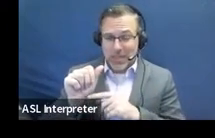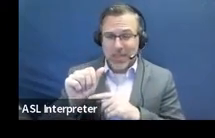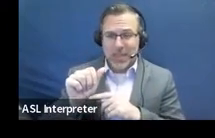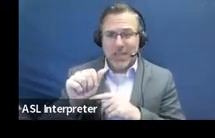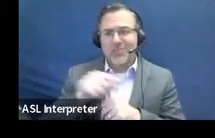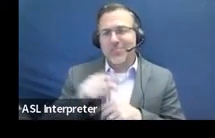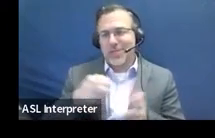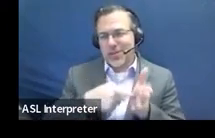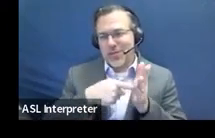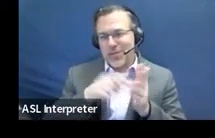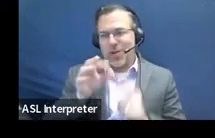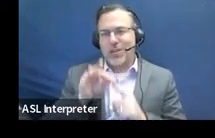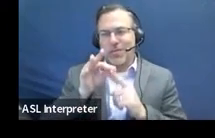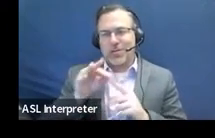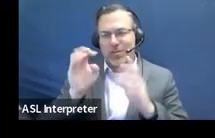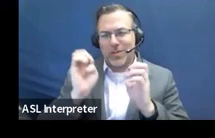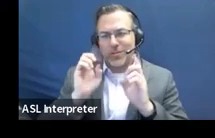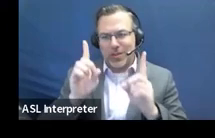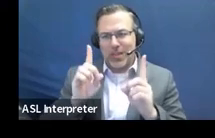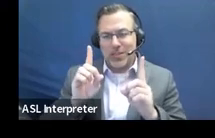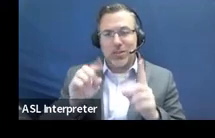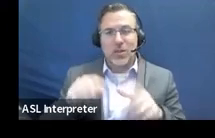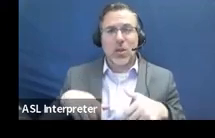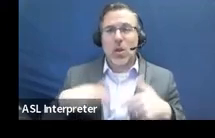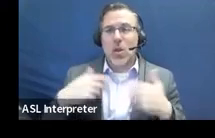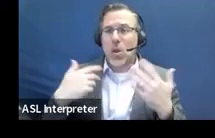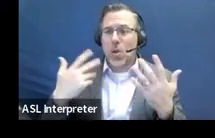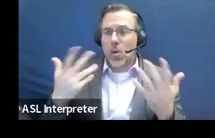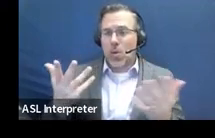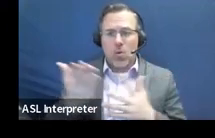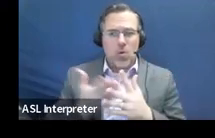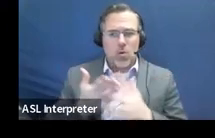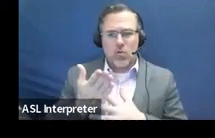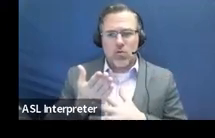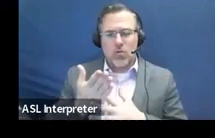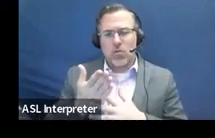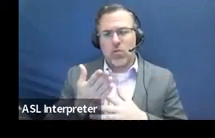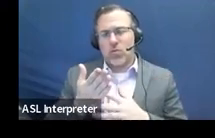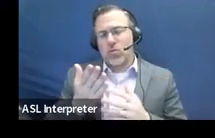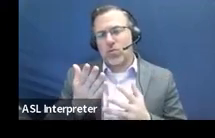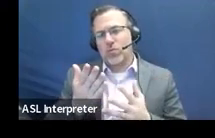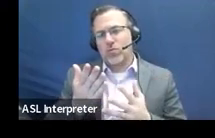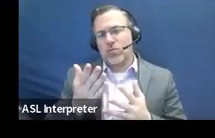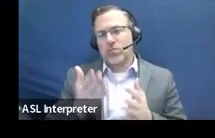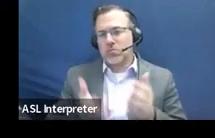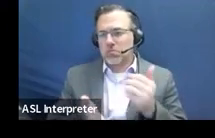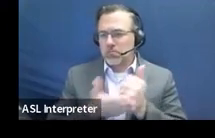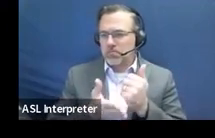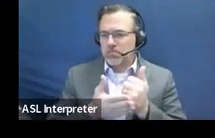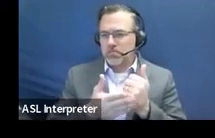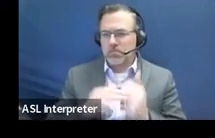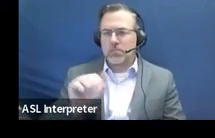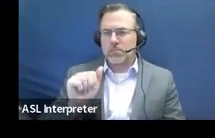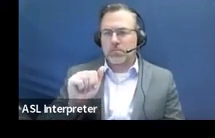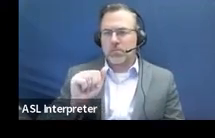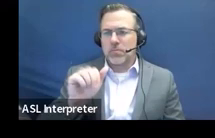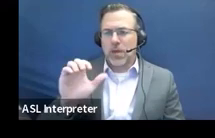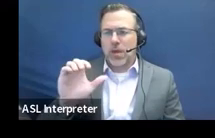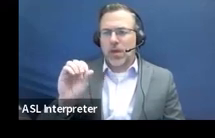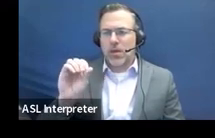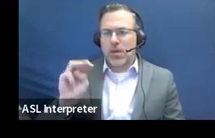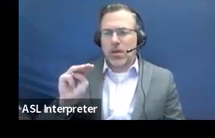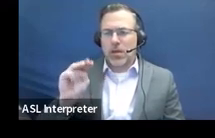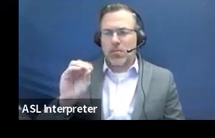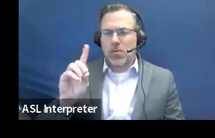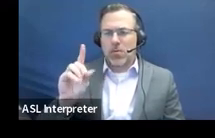require special education, or it's correctable through accommodations in the child's regular education program. So you need to make sure